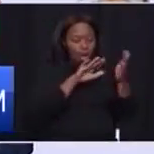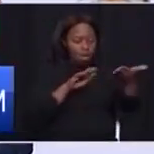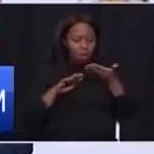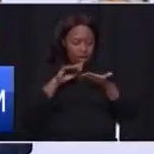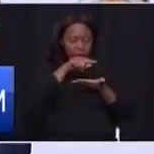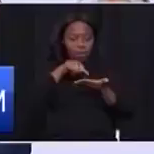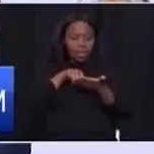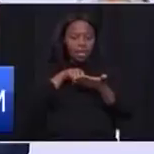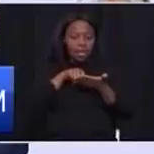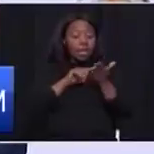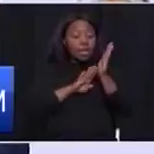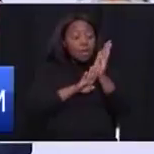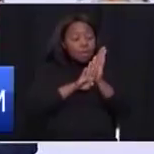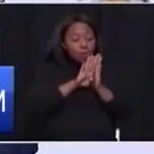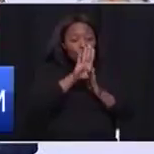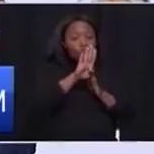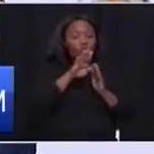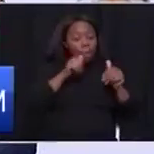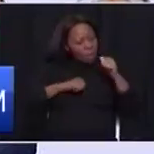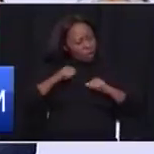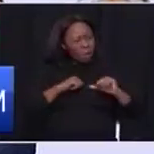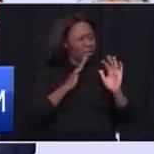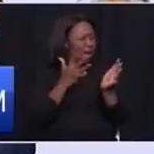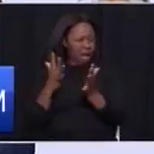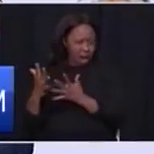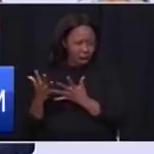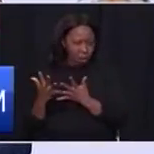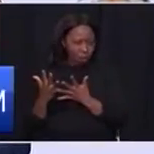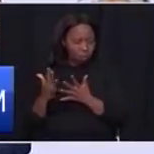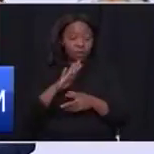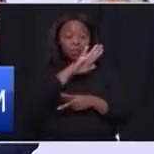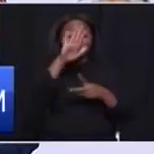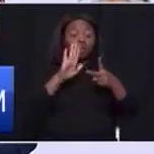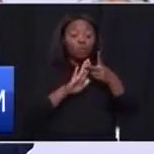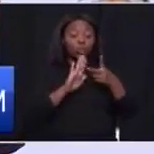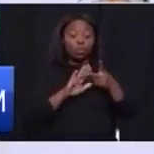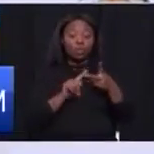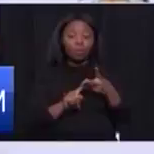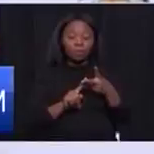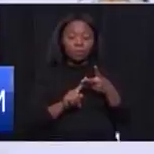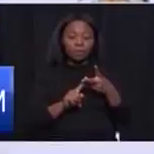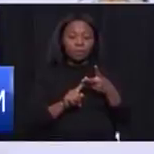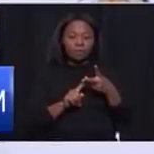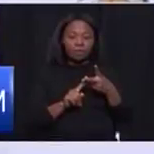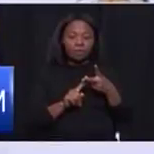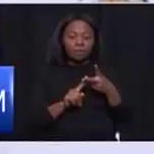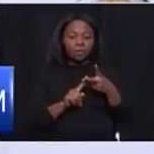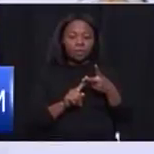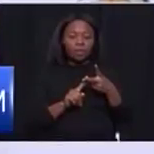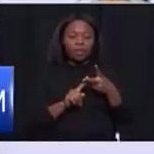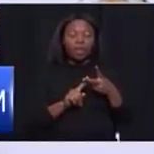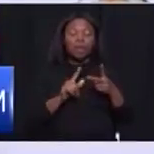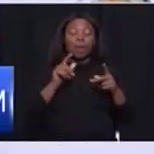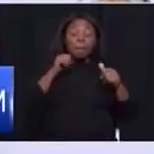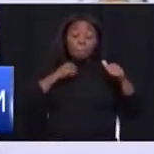performance of all our primary health care facilities? Number two, I need a performance improvement